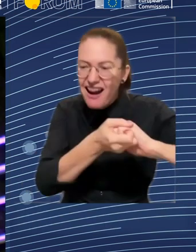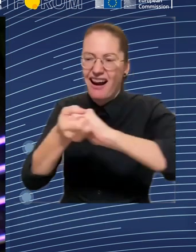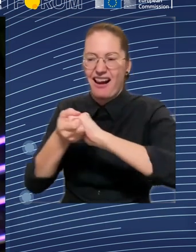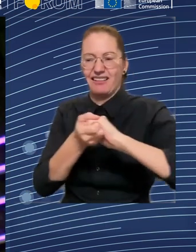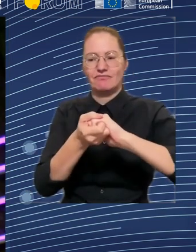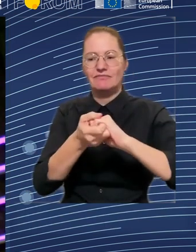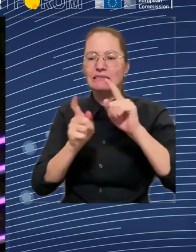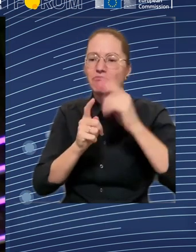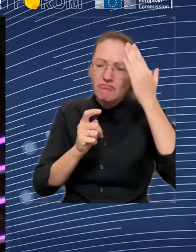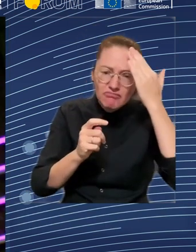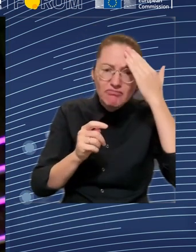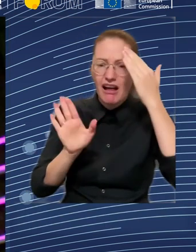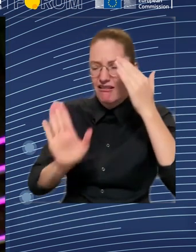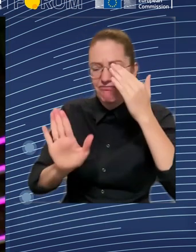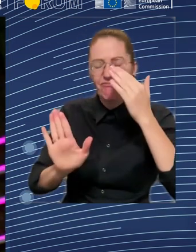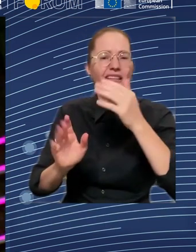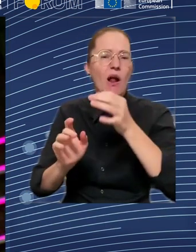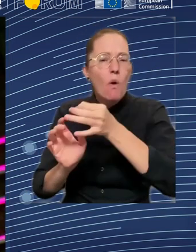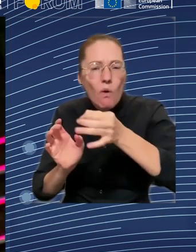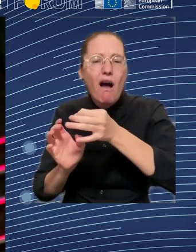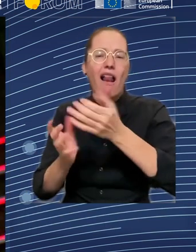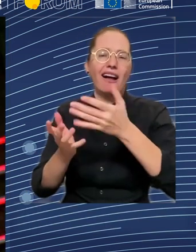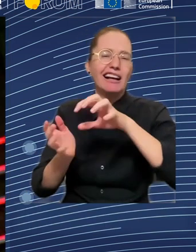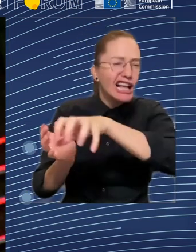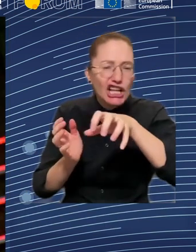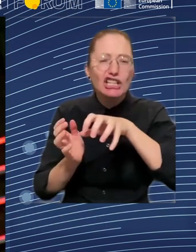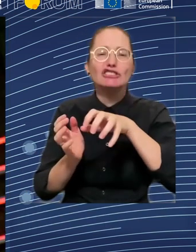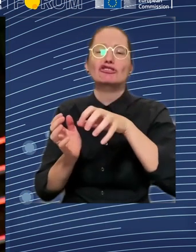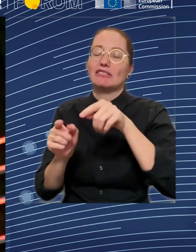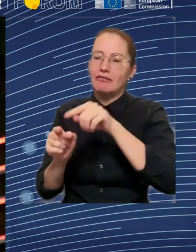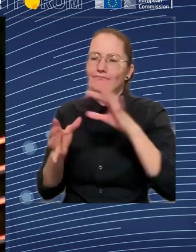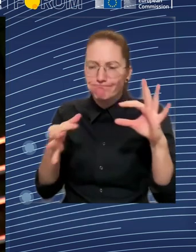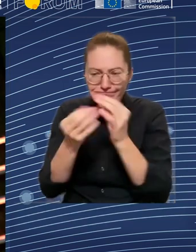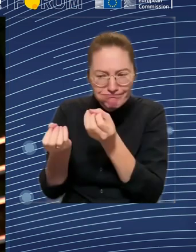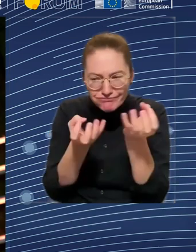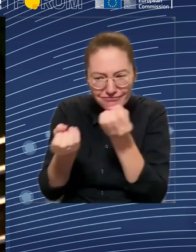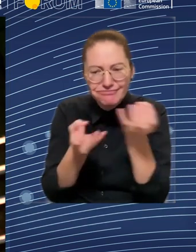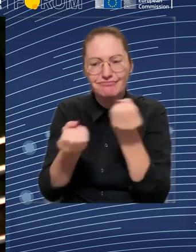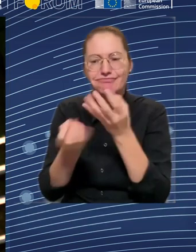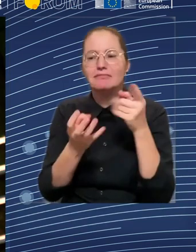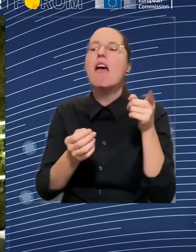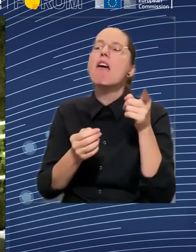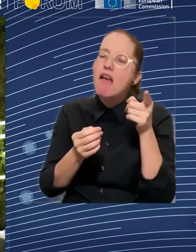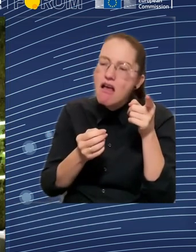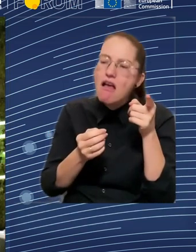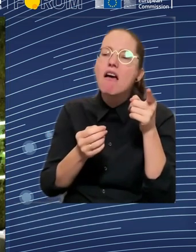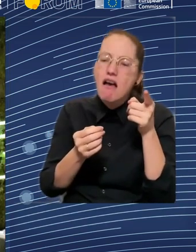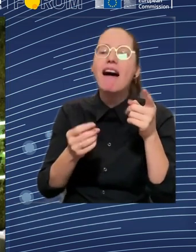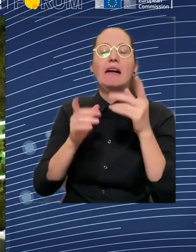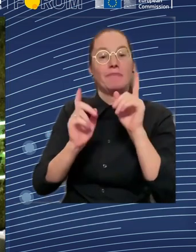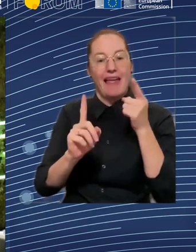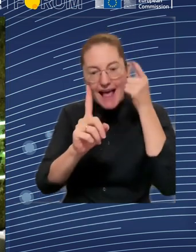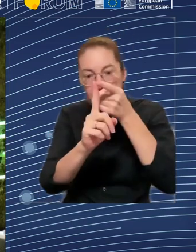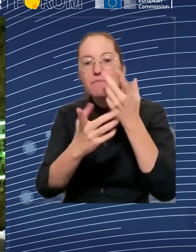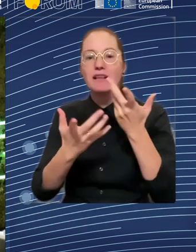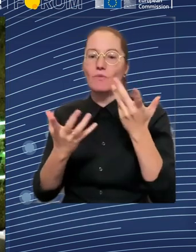well-being of the human, and to have sustainable solutions also to the profit of the economy within the European